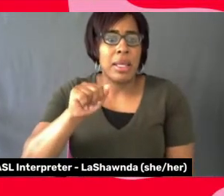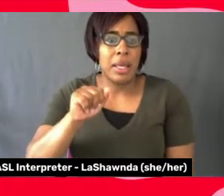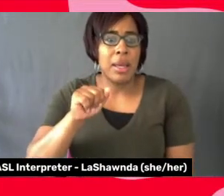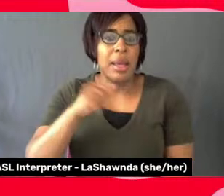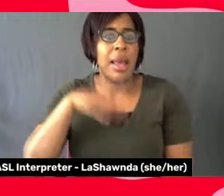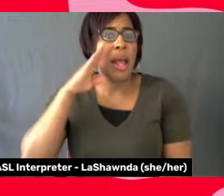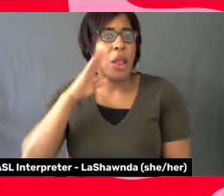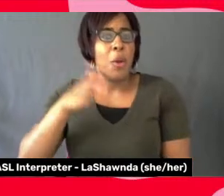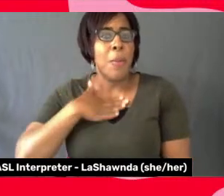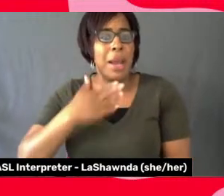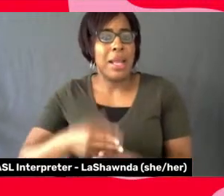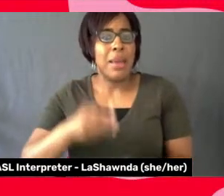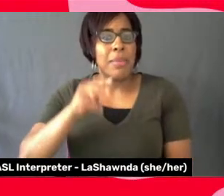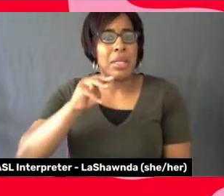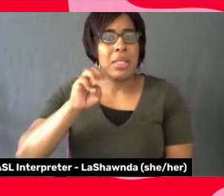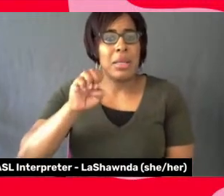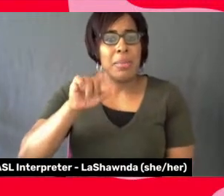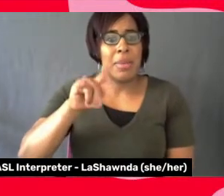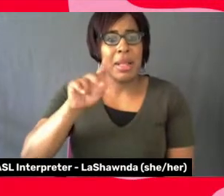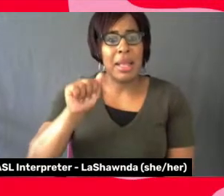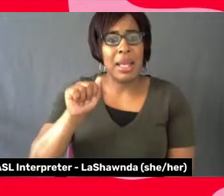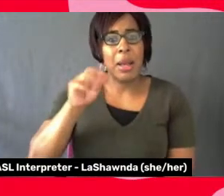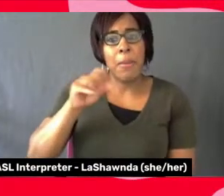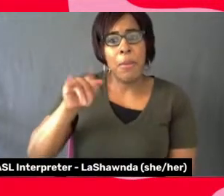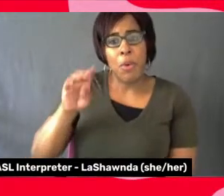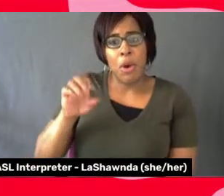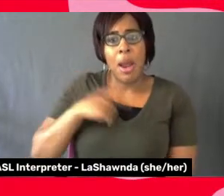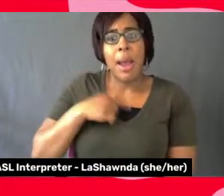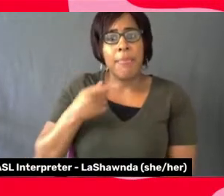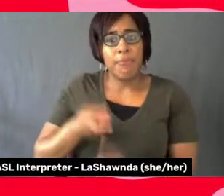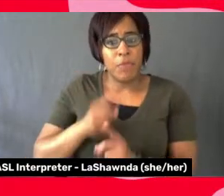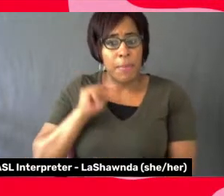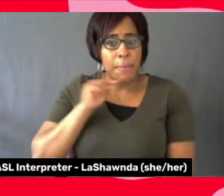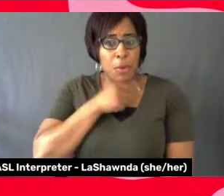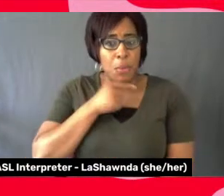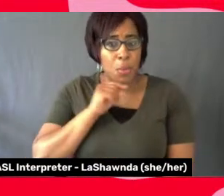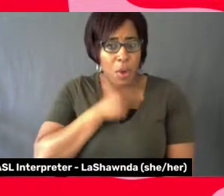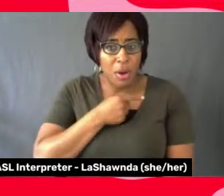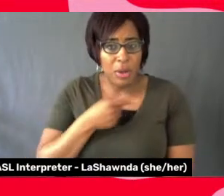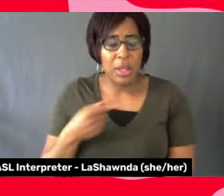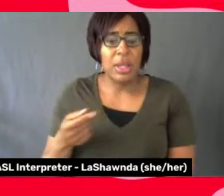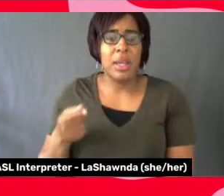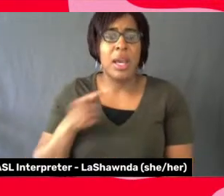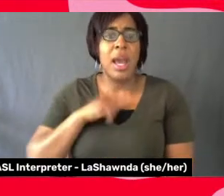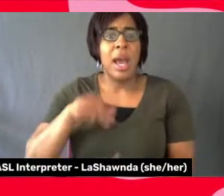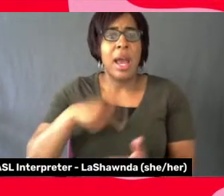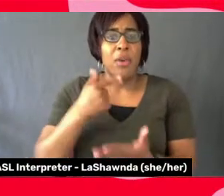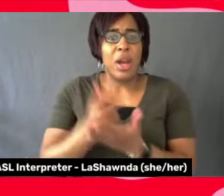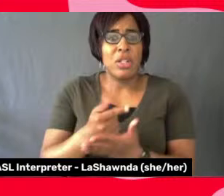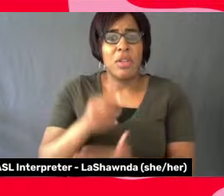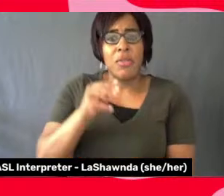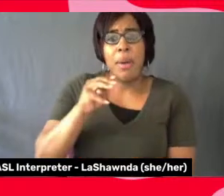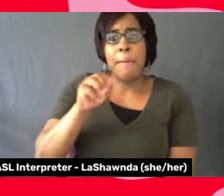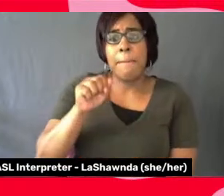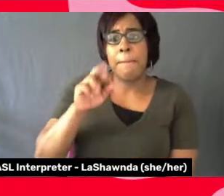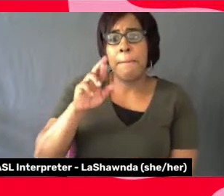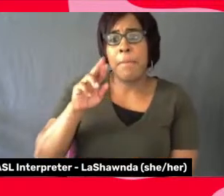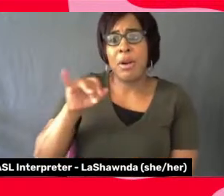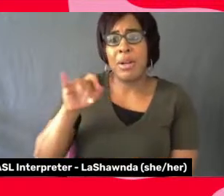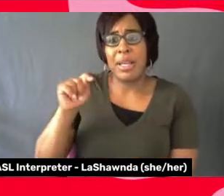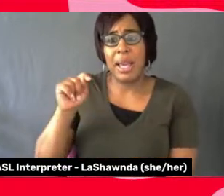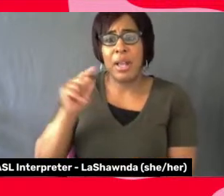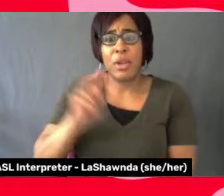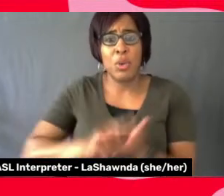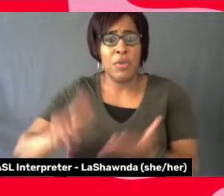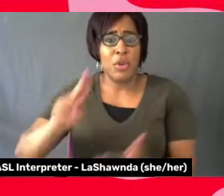I am a local Milwaukeean. I graduated from Marquette University recently